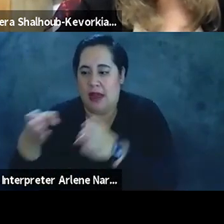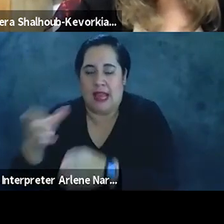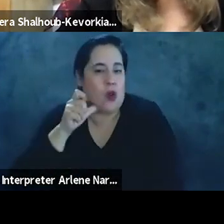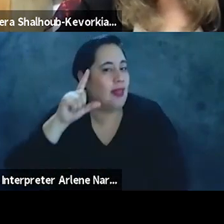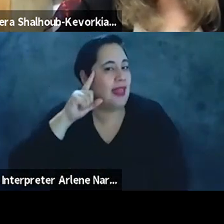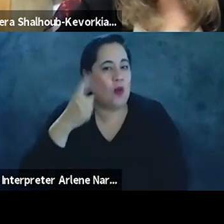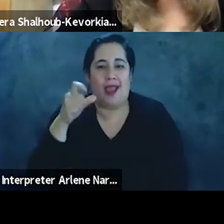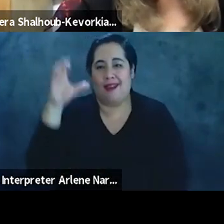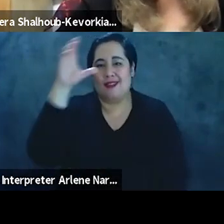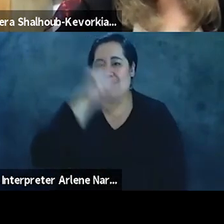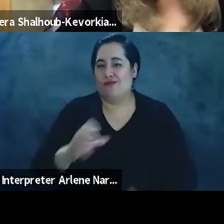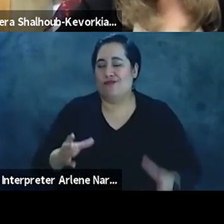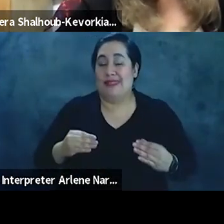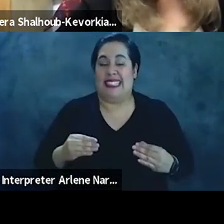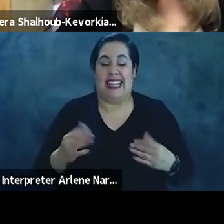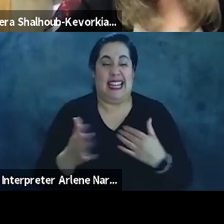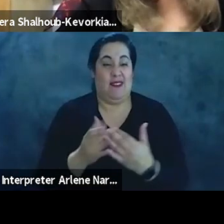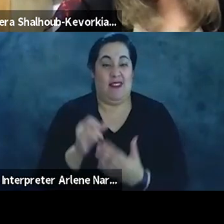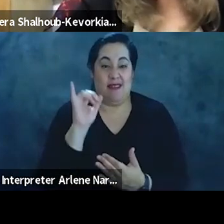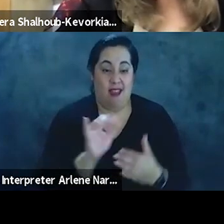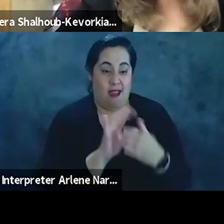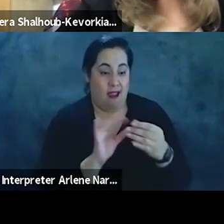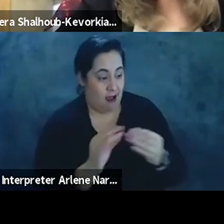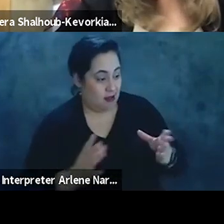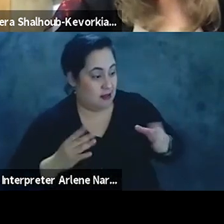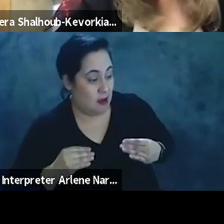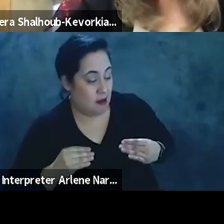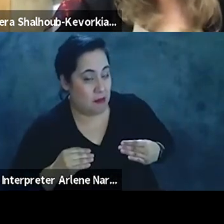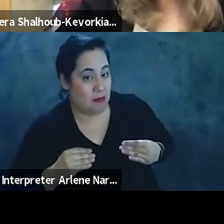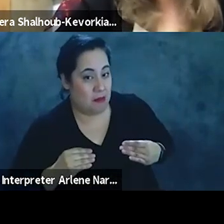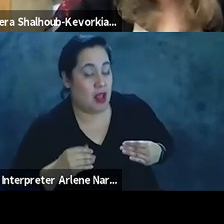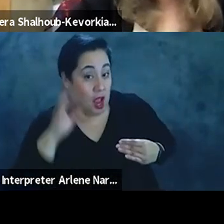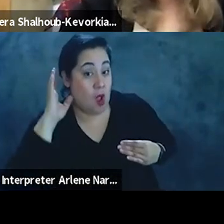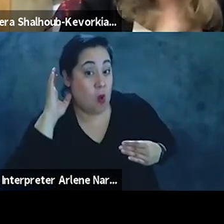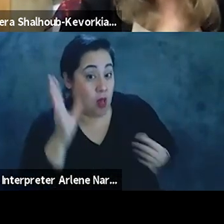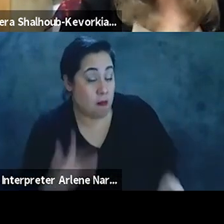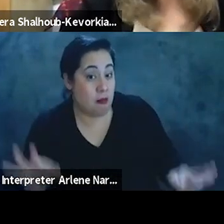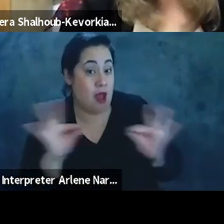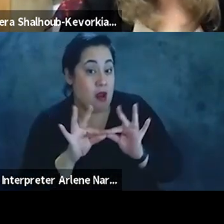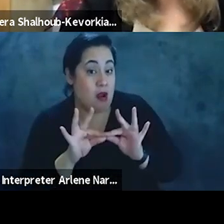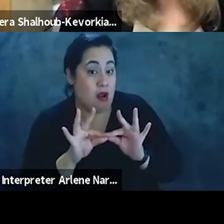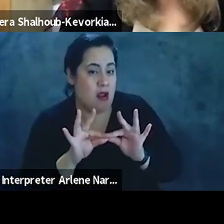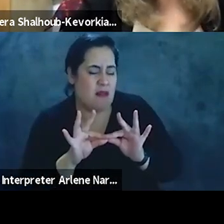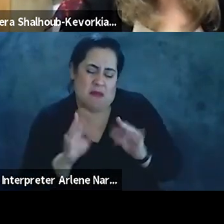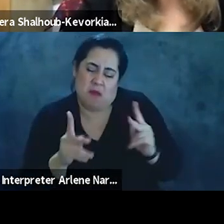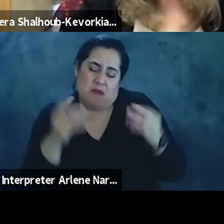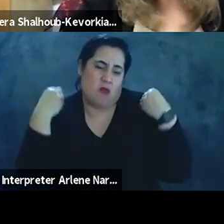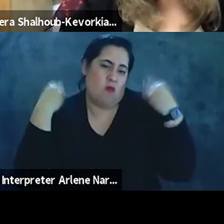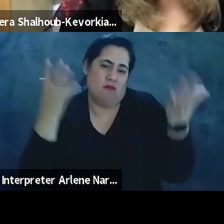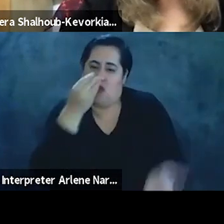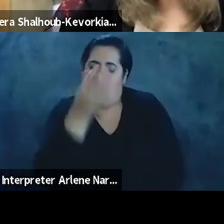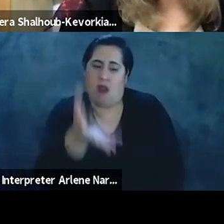we should assume that even if that narrative is accepted, anybody, that it's going to matter in the sense of, I don't care, this is what it takes,